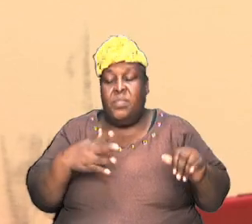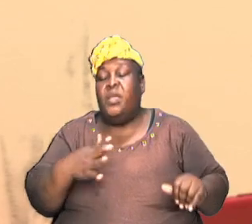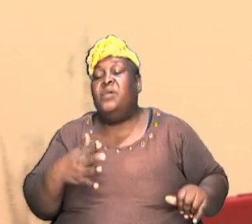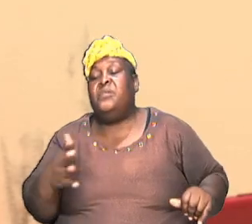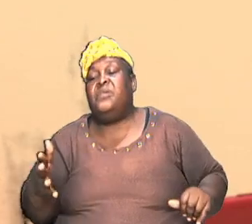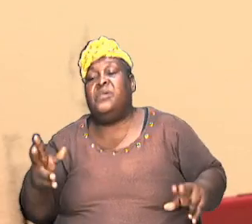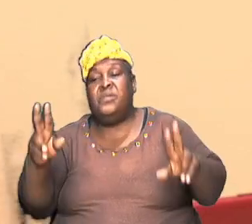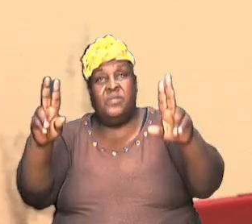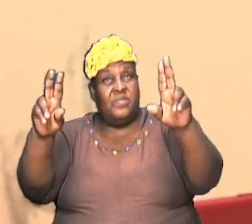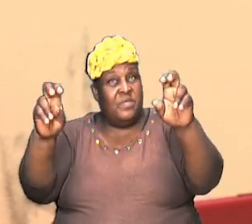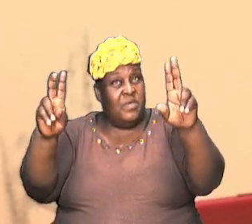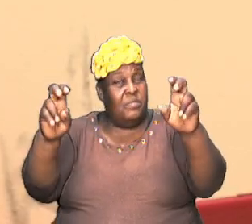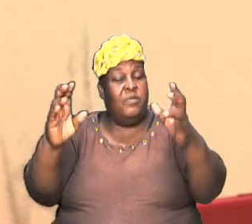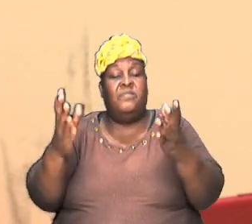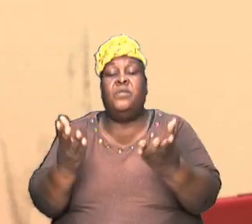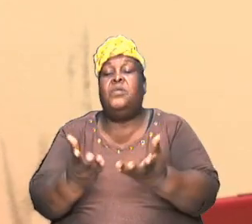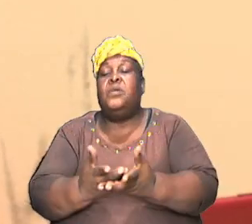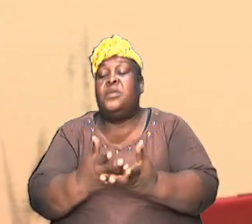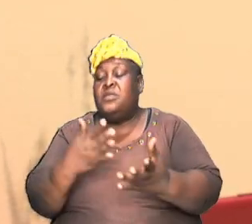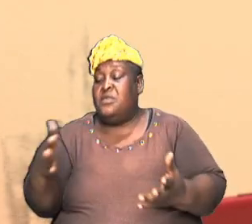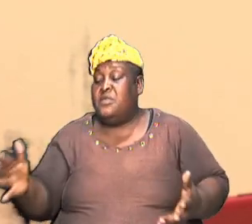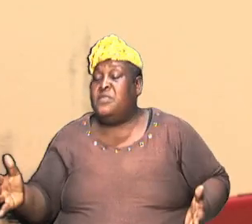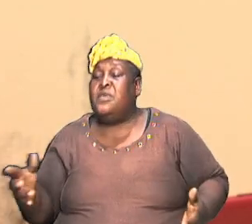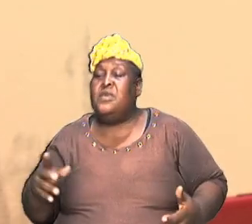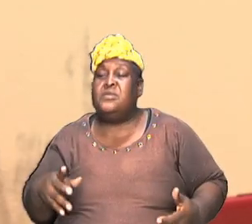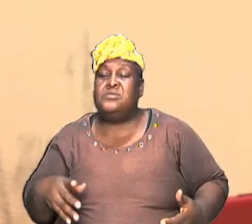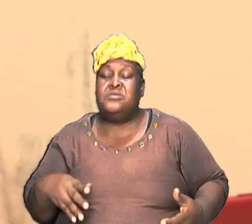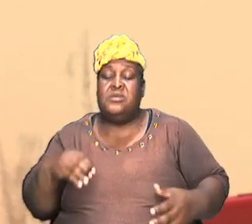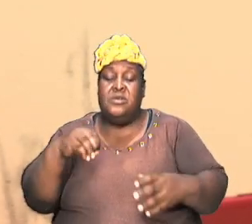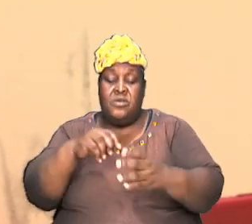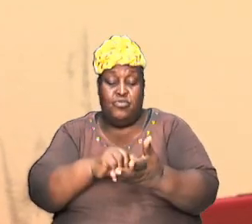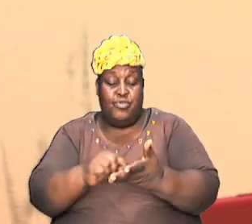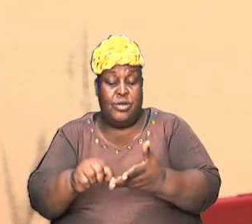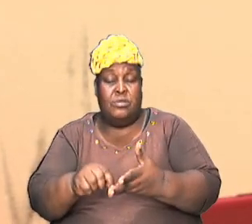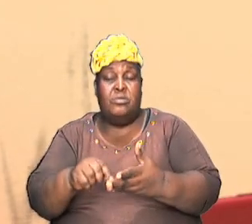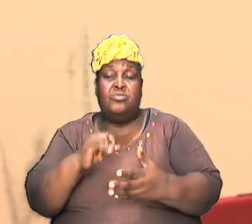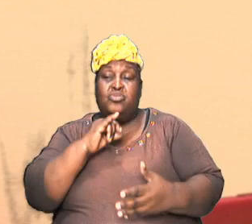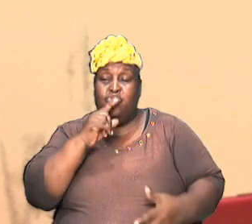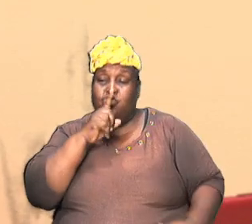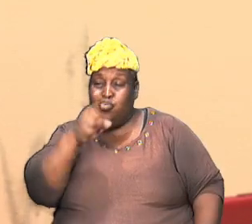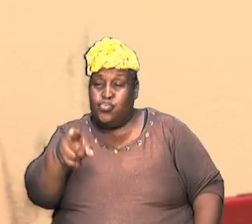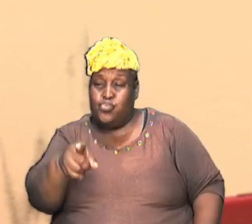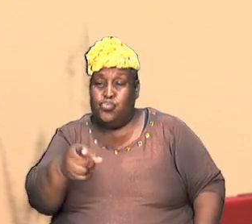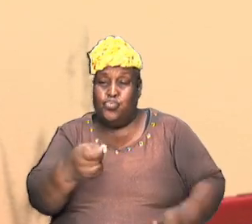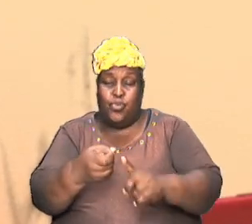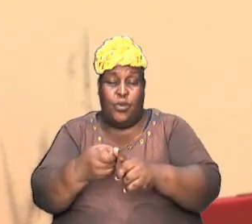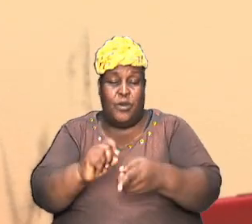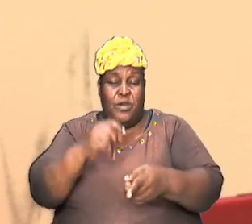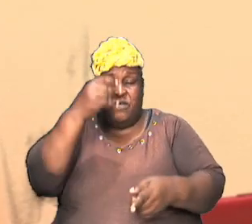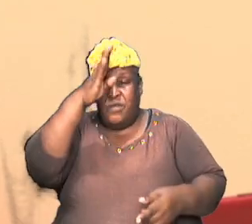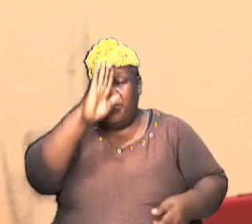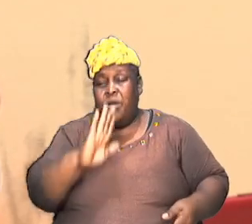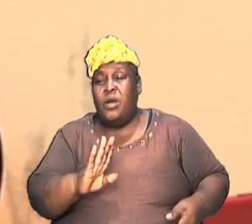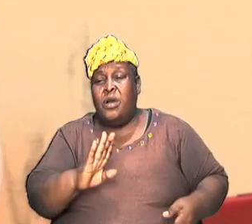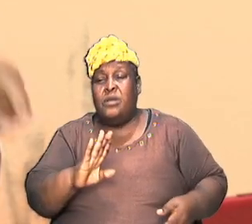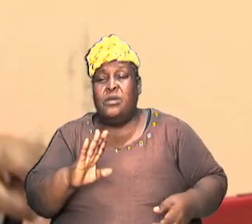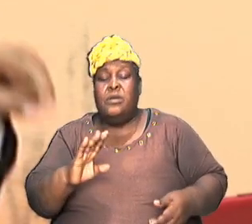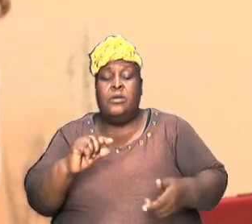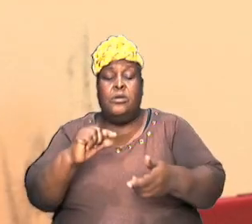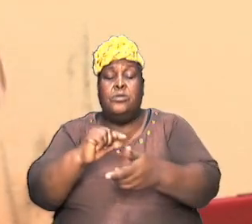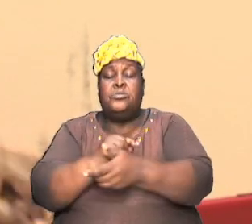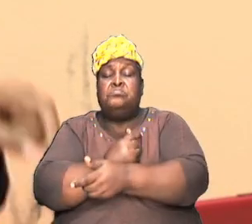theme of the book and that the things that are there are true and that they are from God and that Genesis